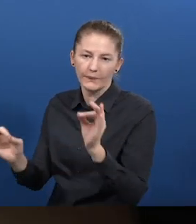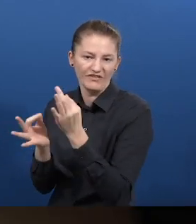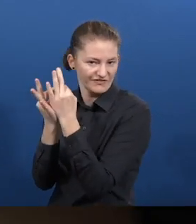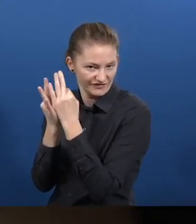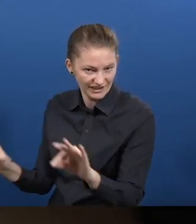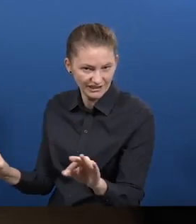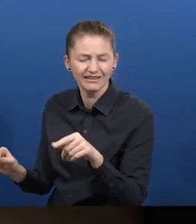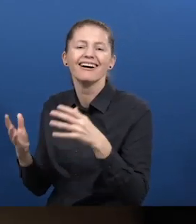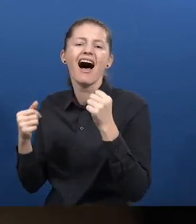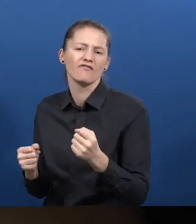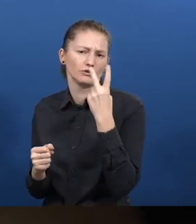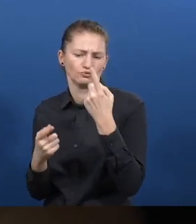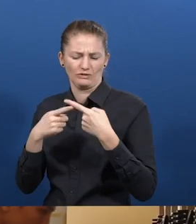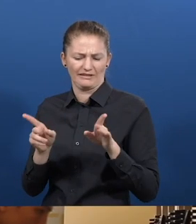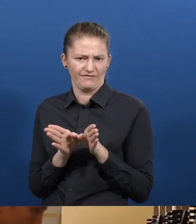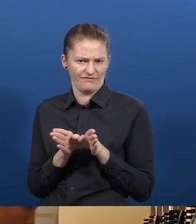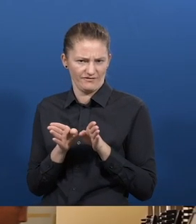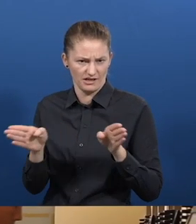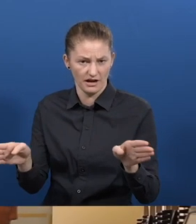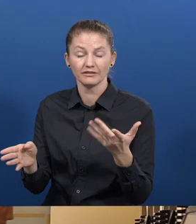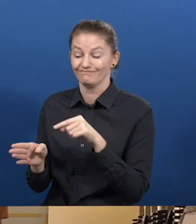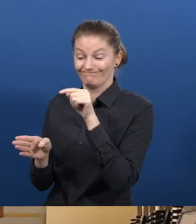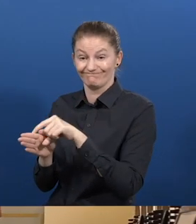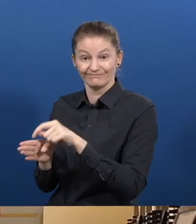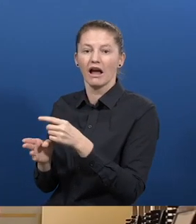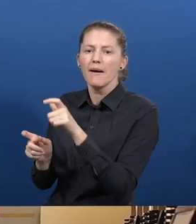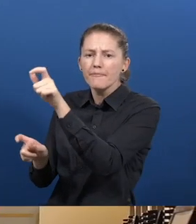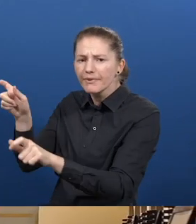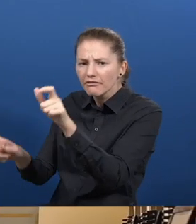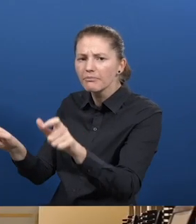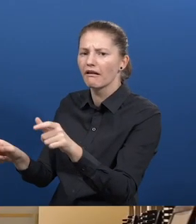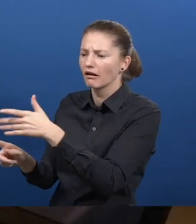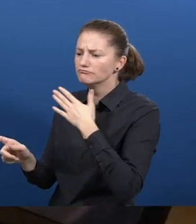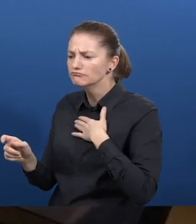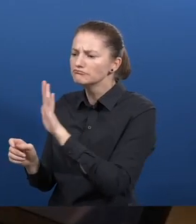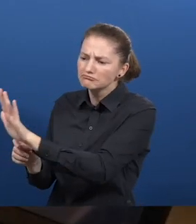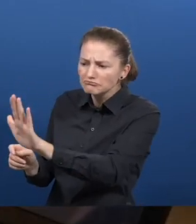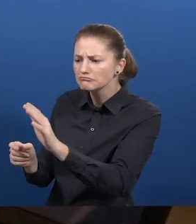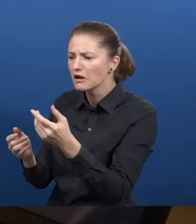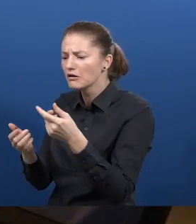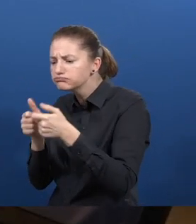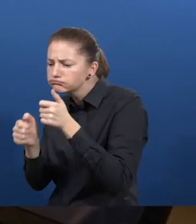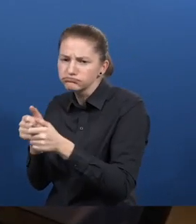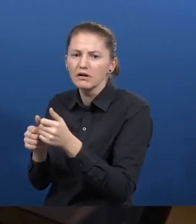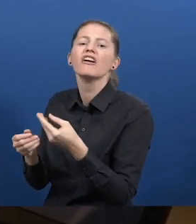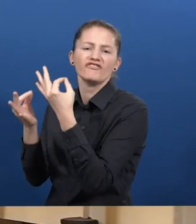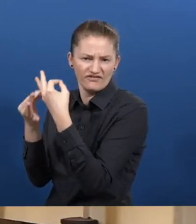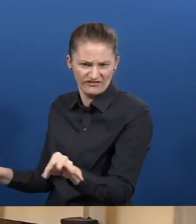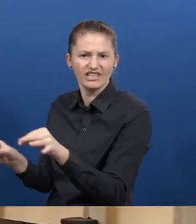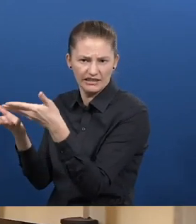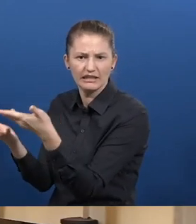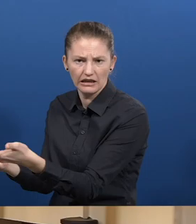including the standard software which is free for personal use, and the paid professional version, which is fee-paying and prosided to organizations.